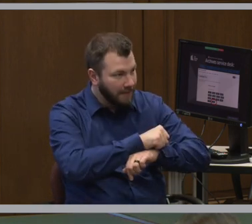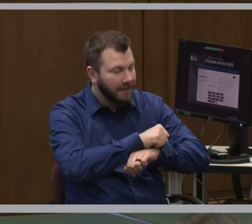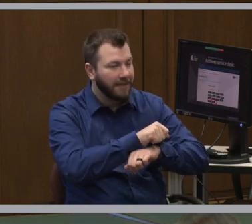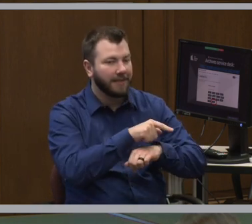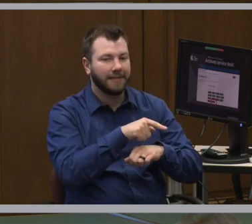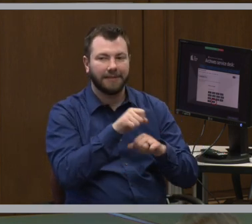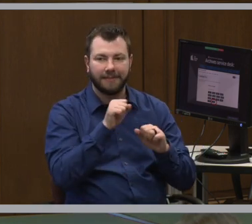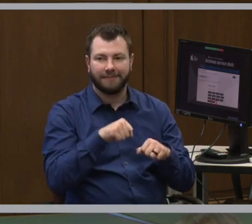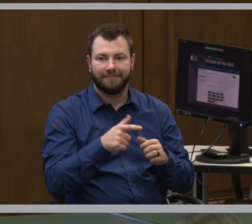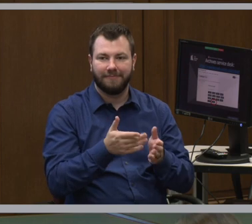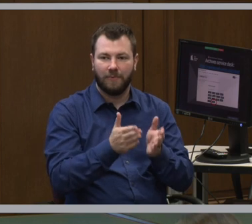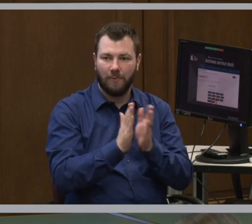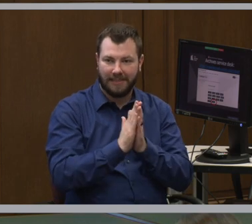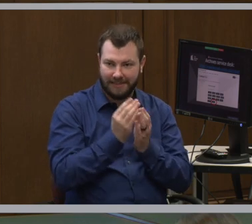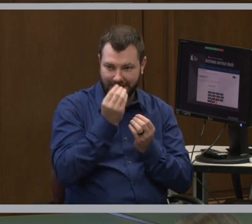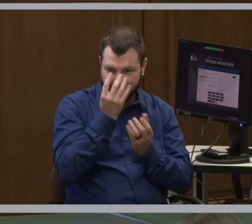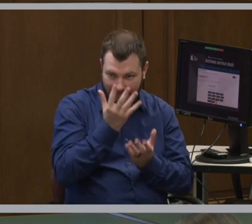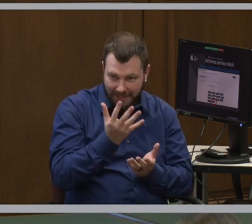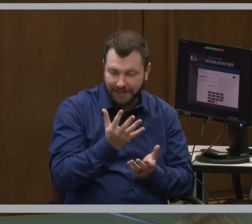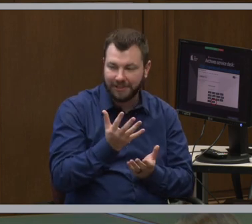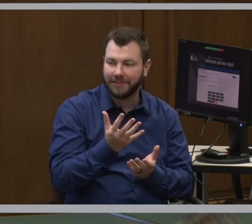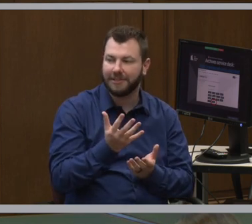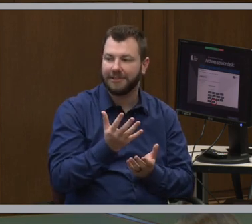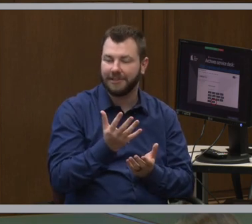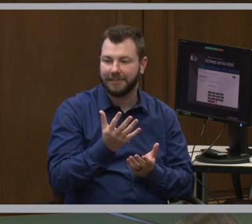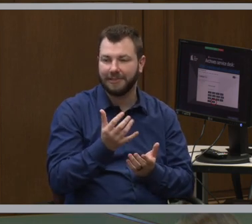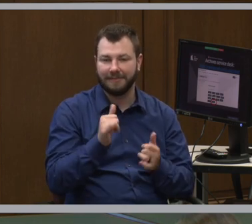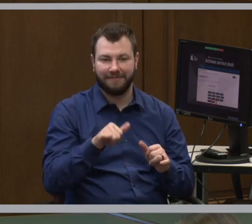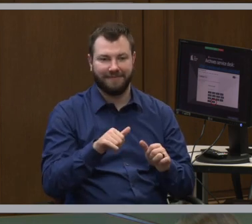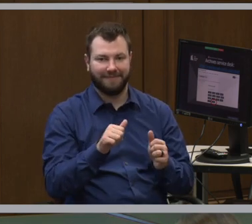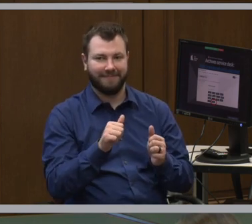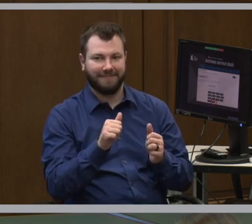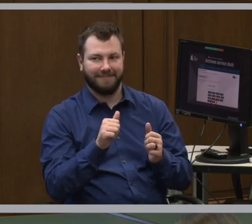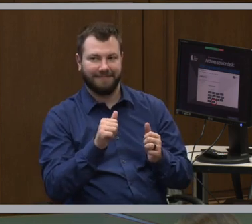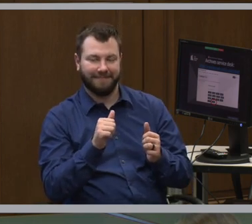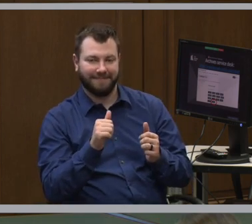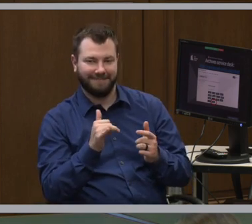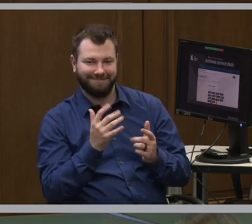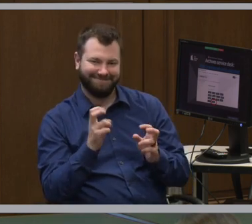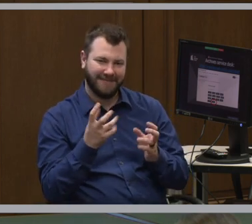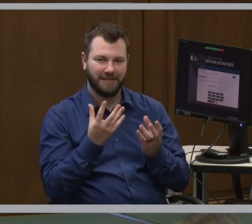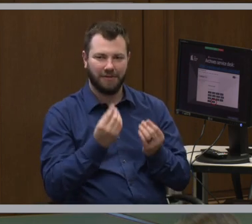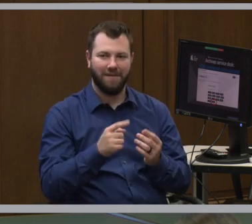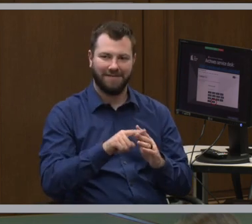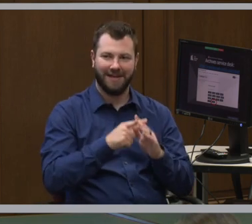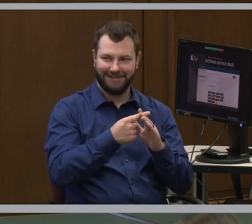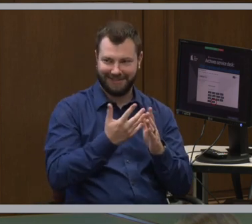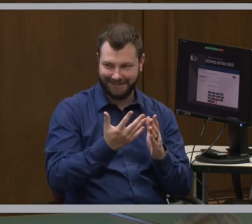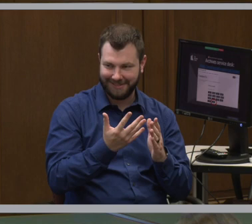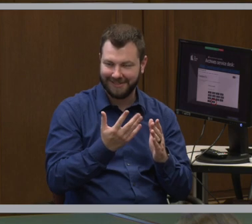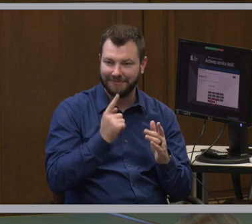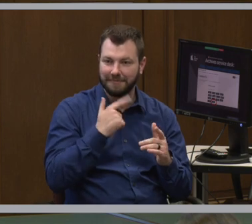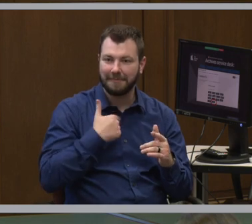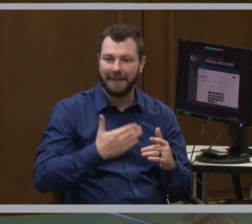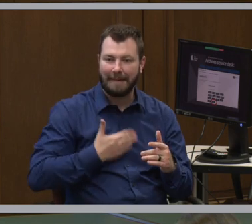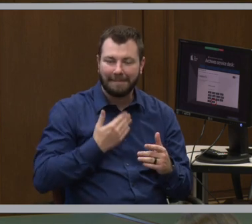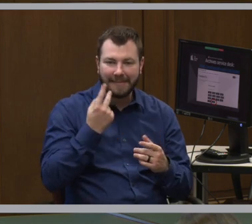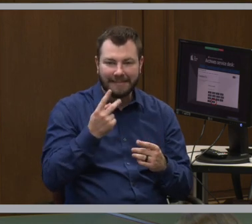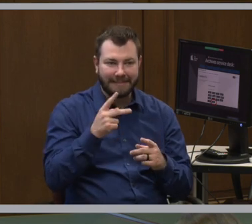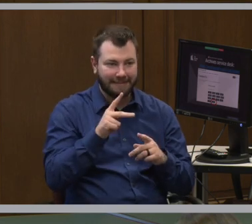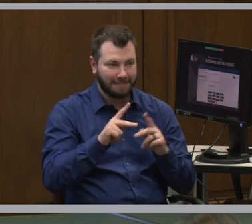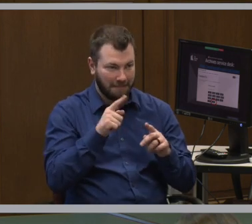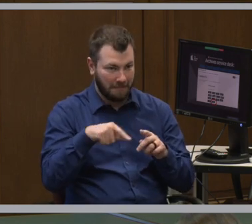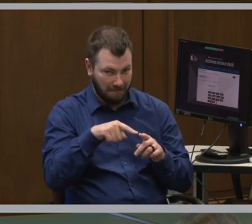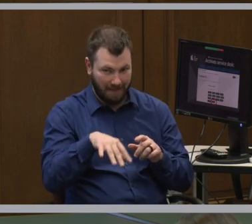to request information, even with a relatively soft launch. I'm really happy to see that people are finding